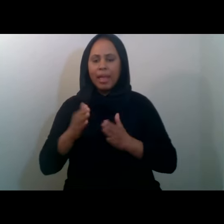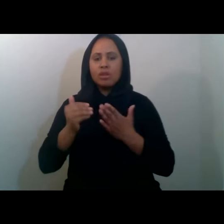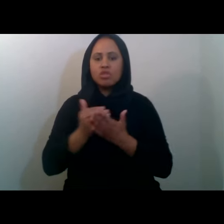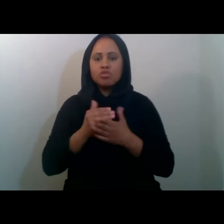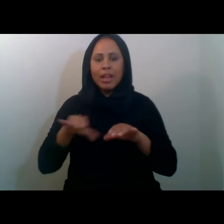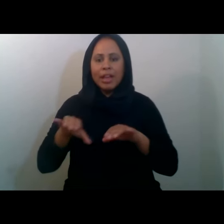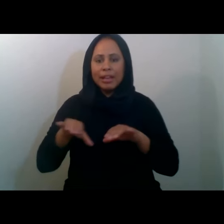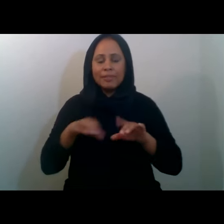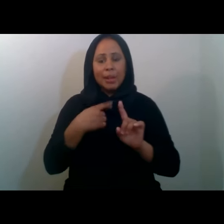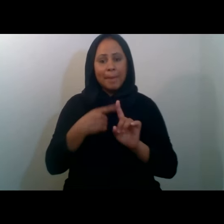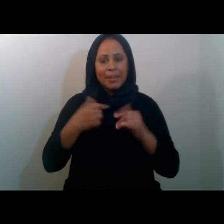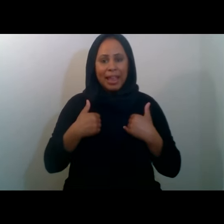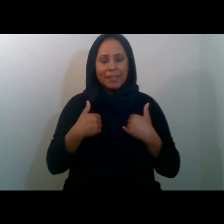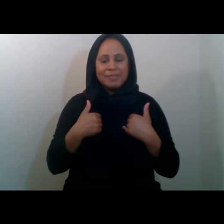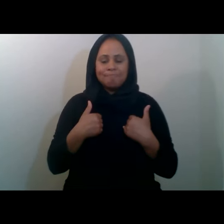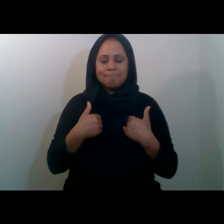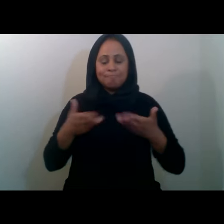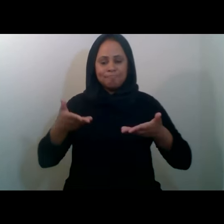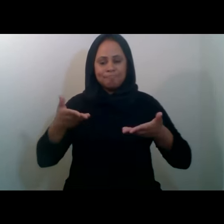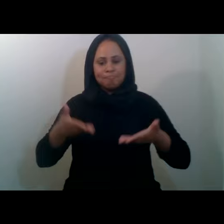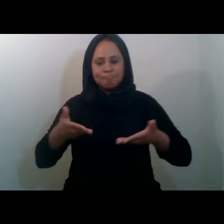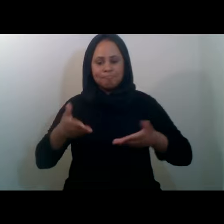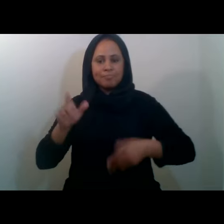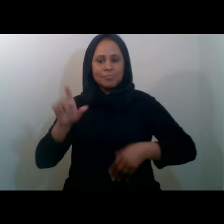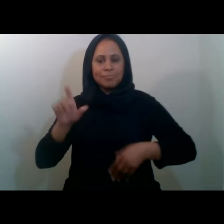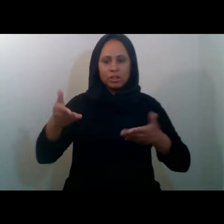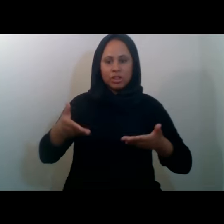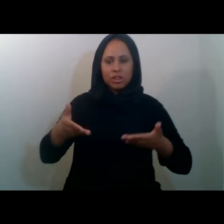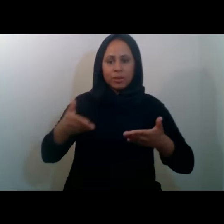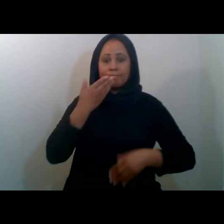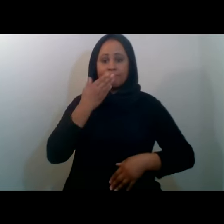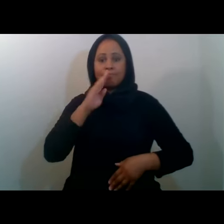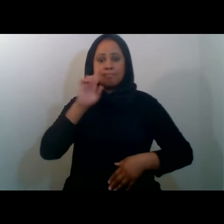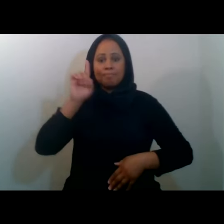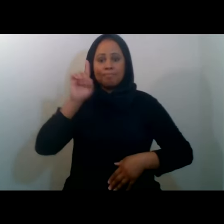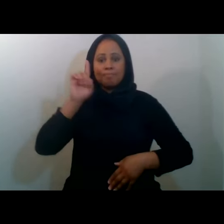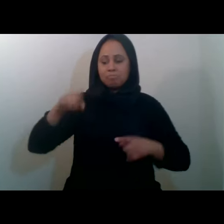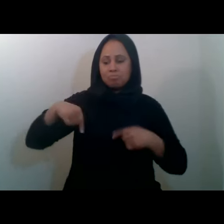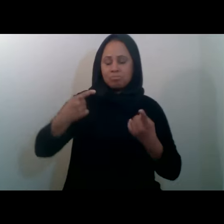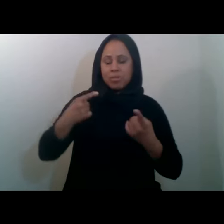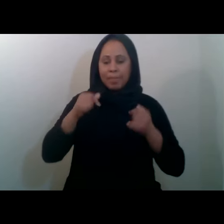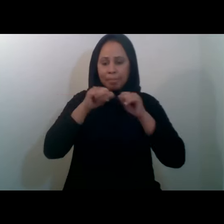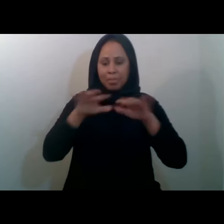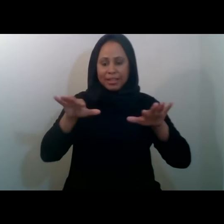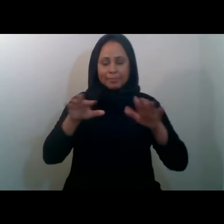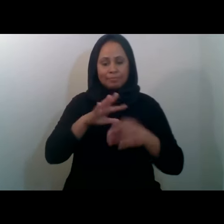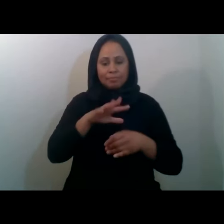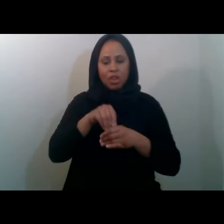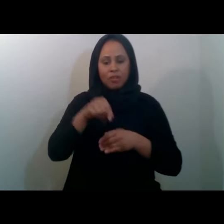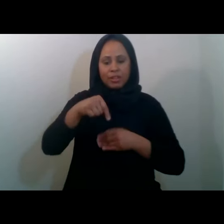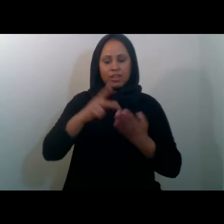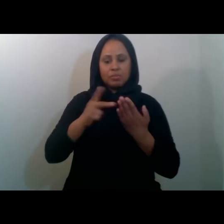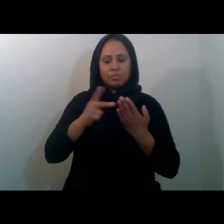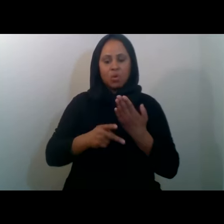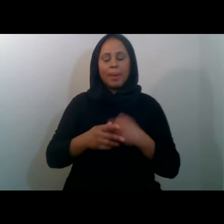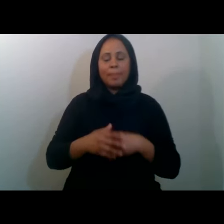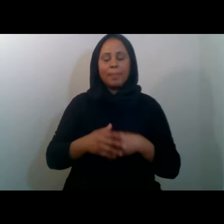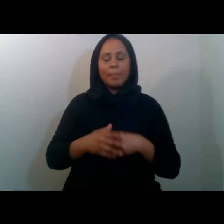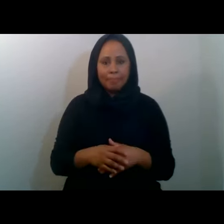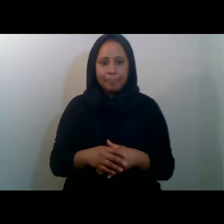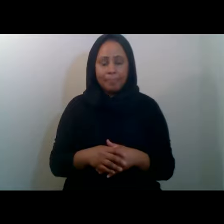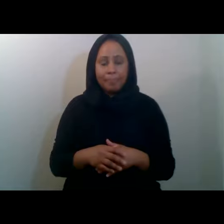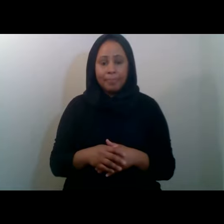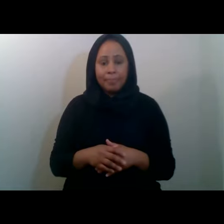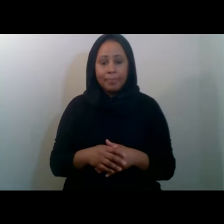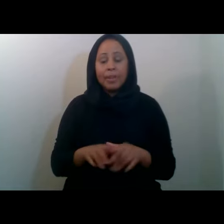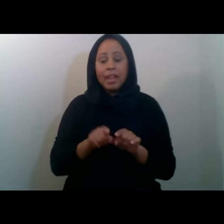having small Islamic discussions. Alhamdulillah, it's been a blessing for me to be a part of this program and many others at MCC. As you